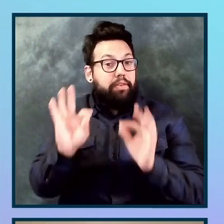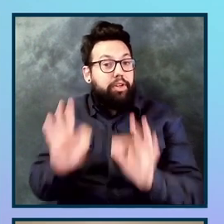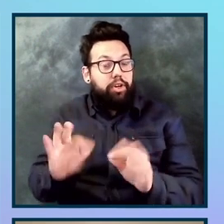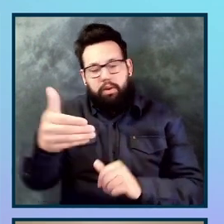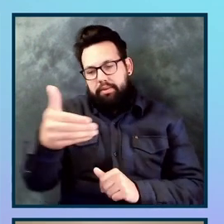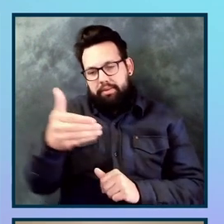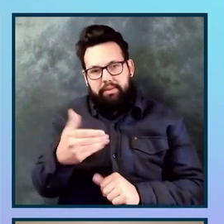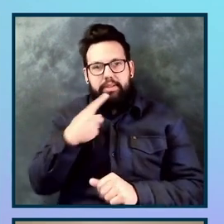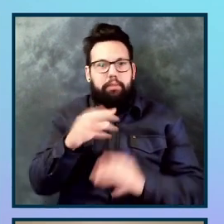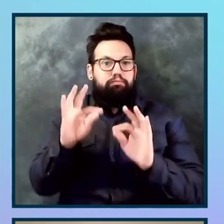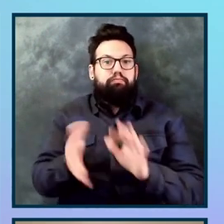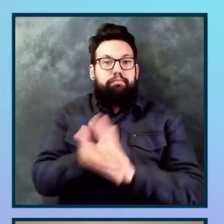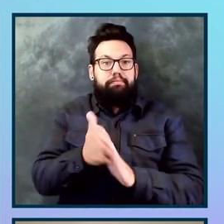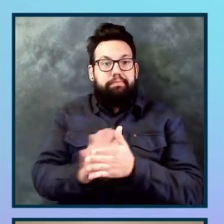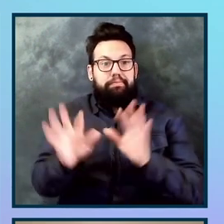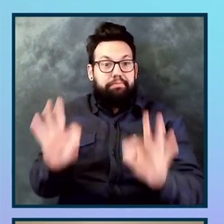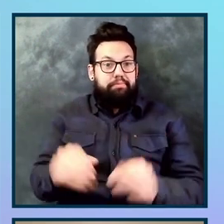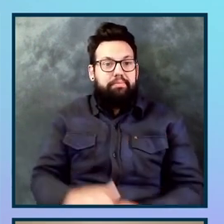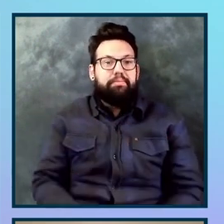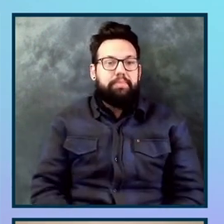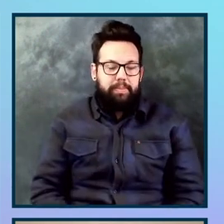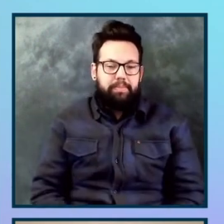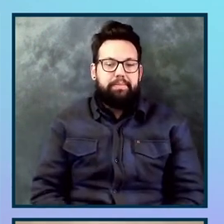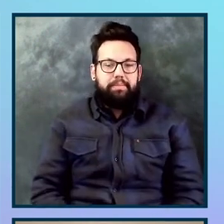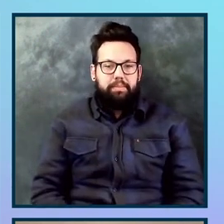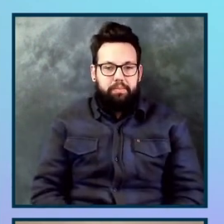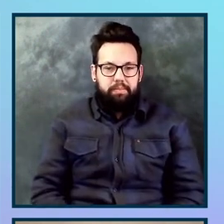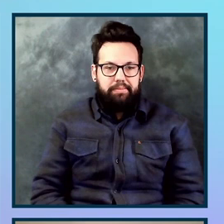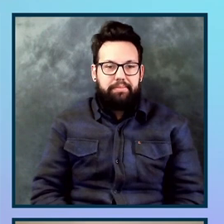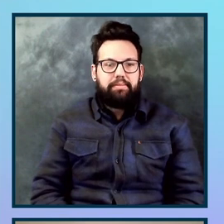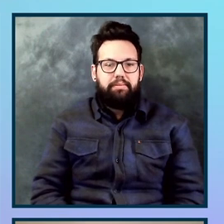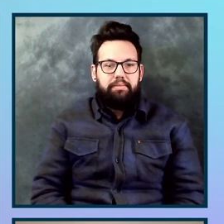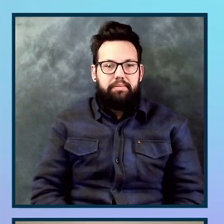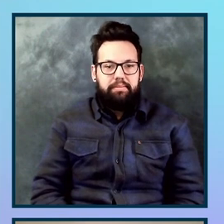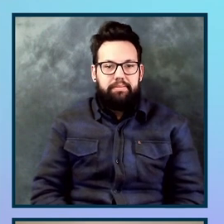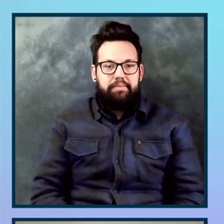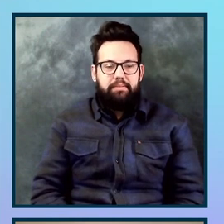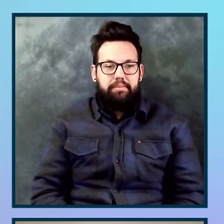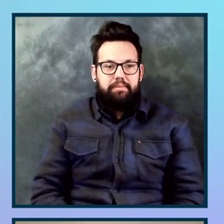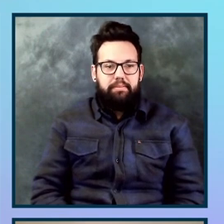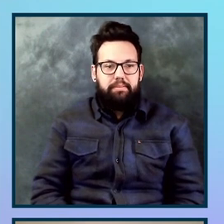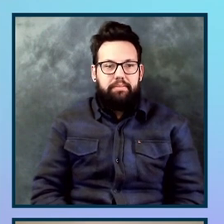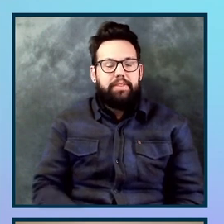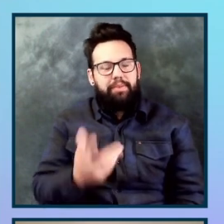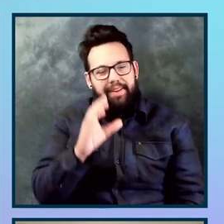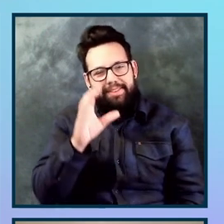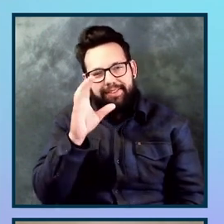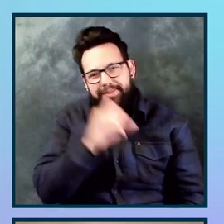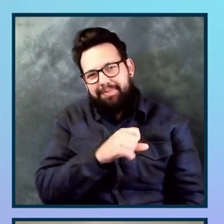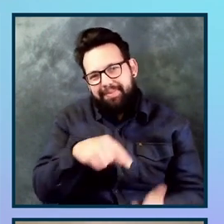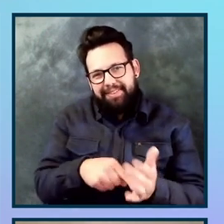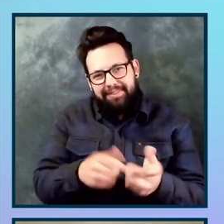clean error code or status code. Sorry. Okay. So let's see. Um, yep. I figured this would happen. So just because